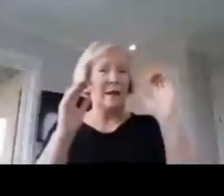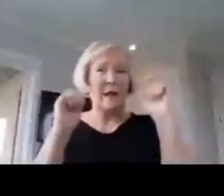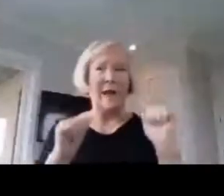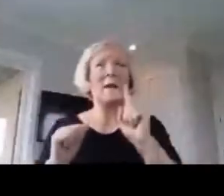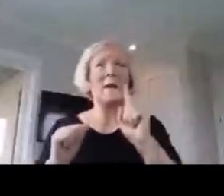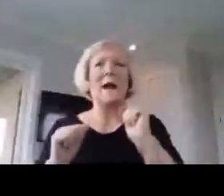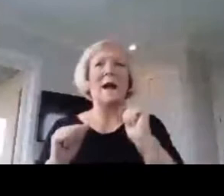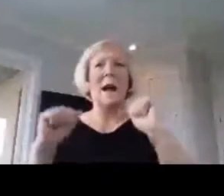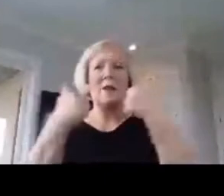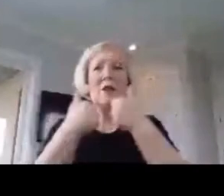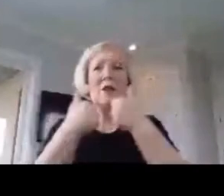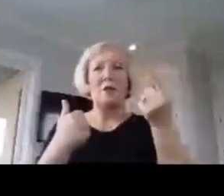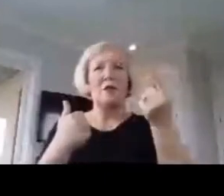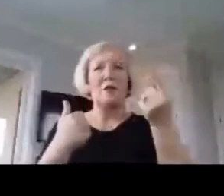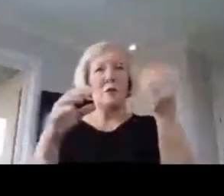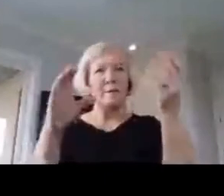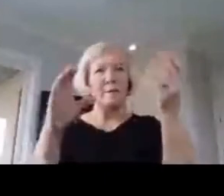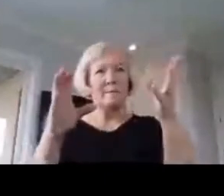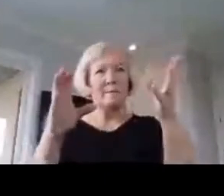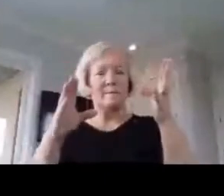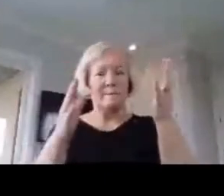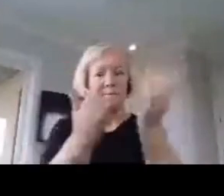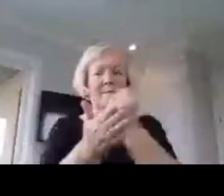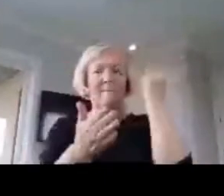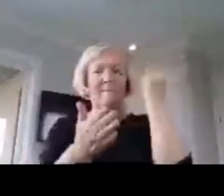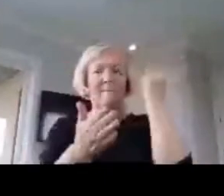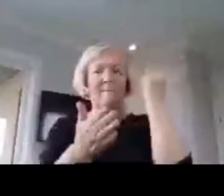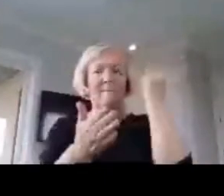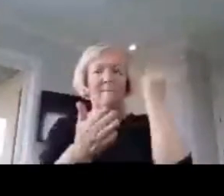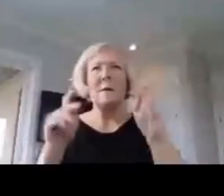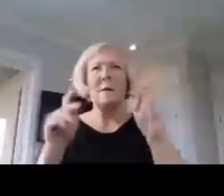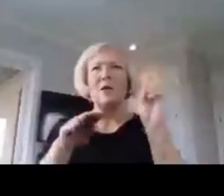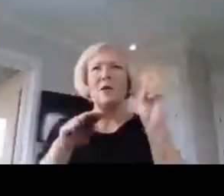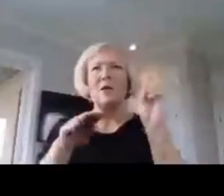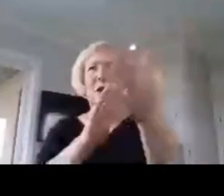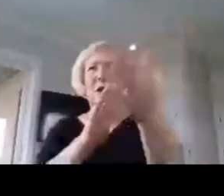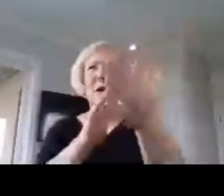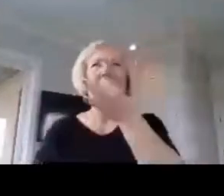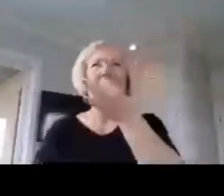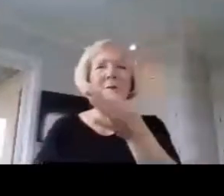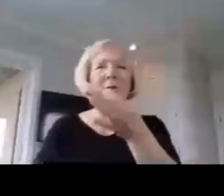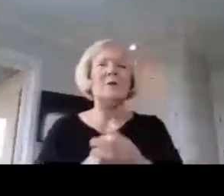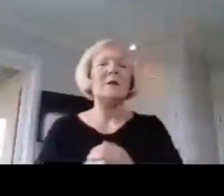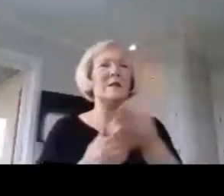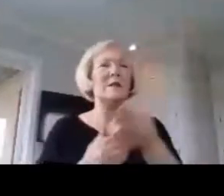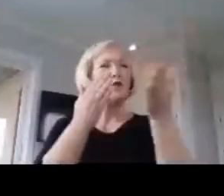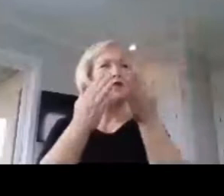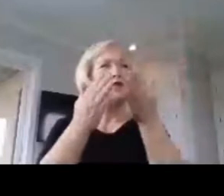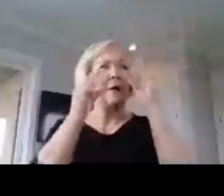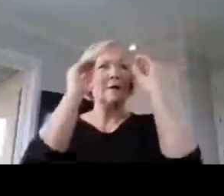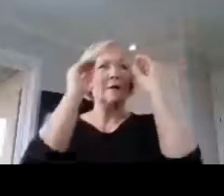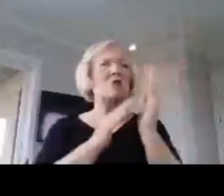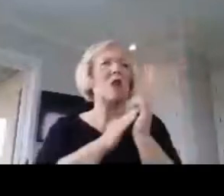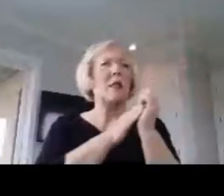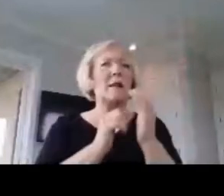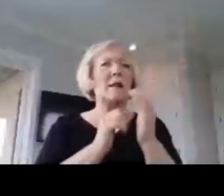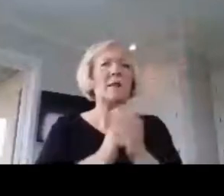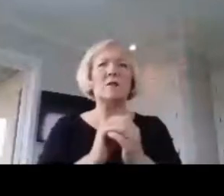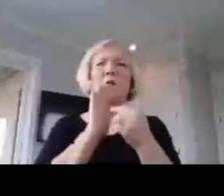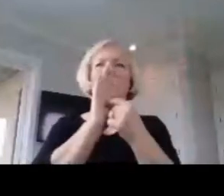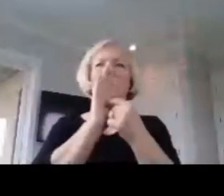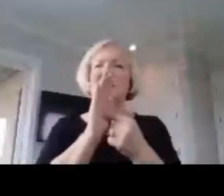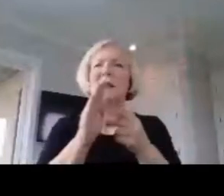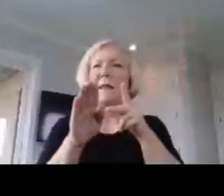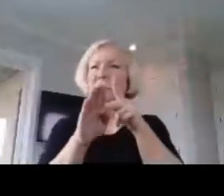to seize this opportunity, to use your expertise, serve as teacher leaders, represent the profession,